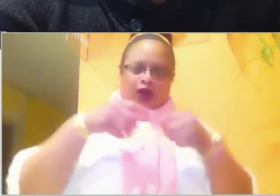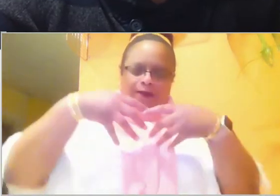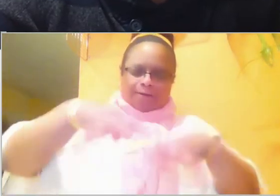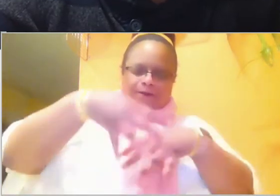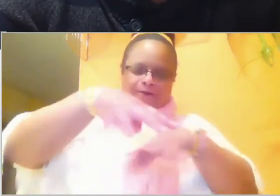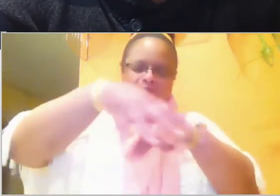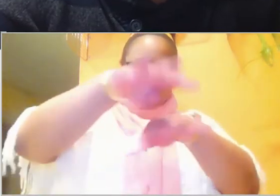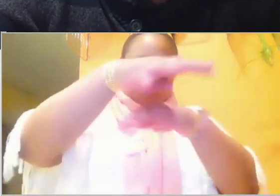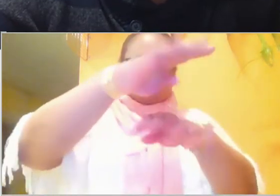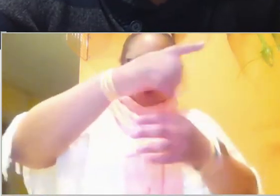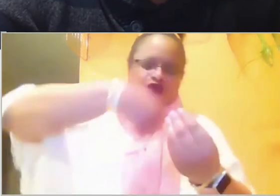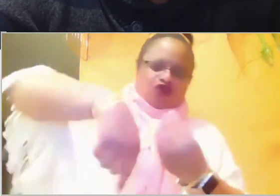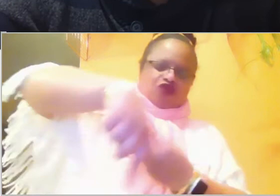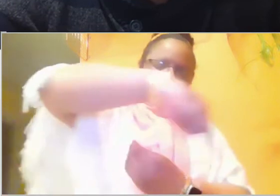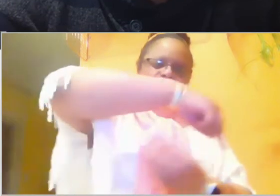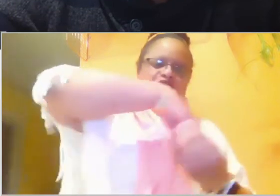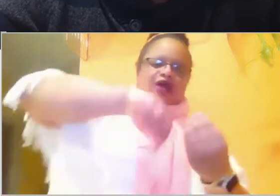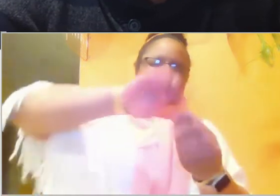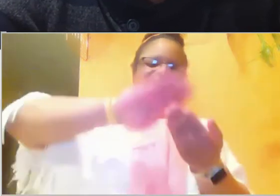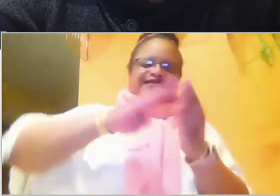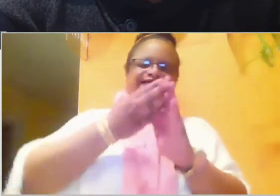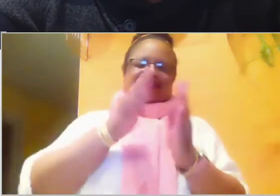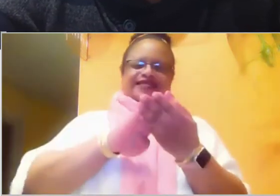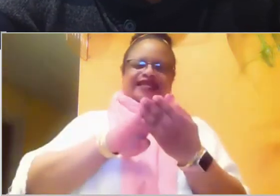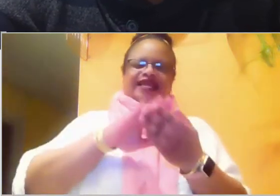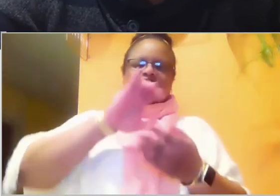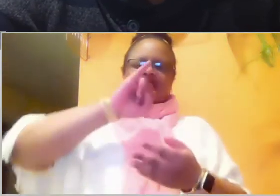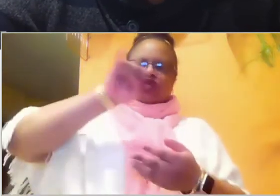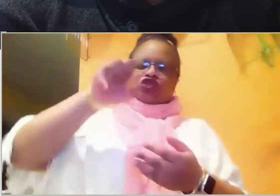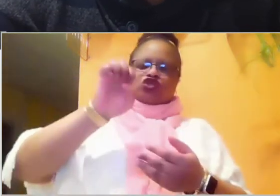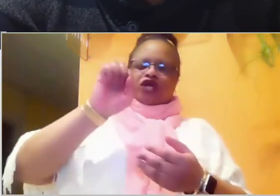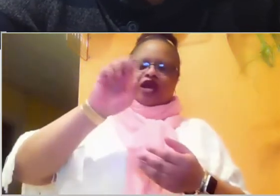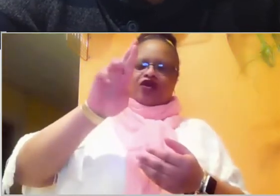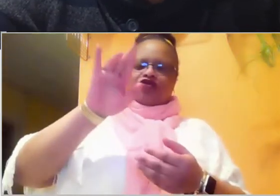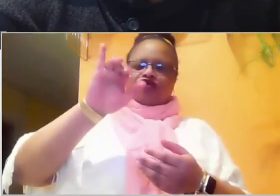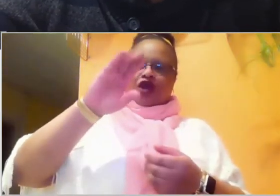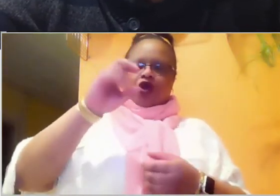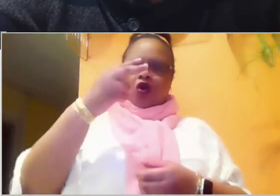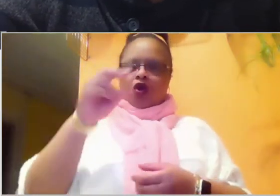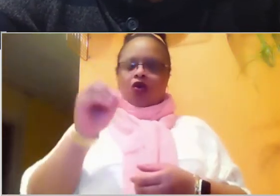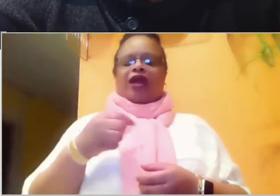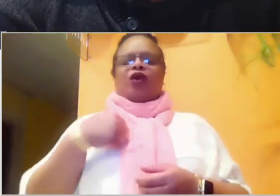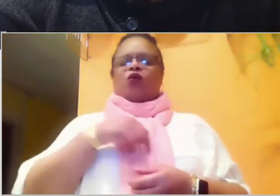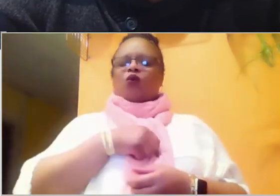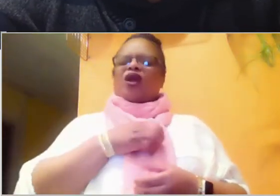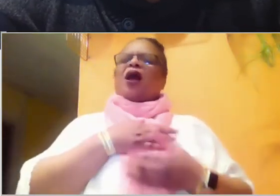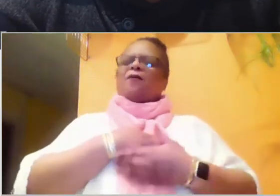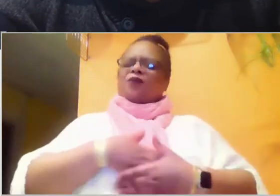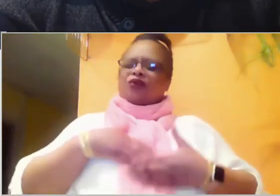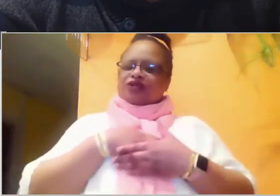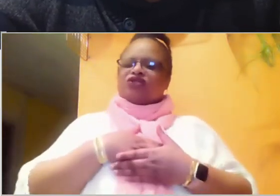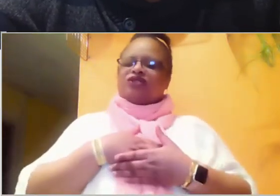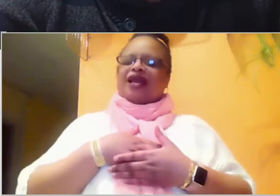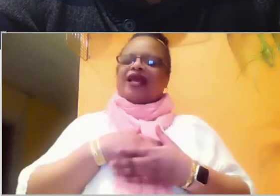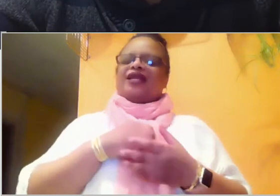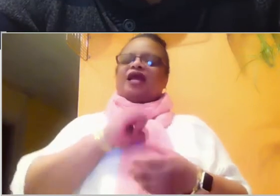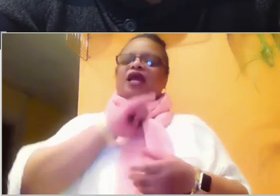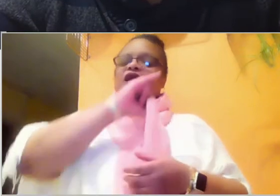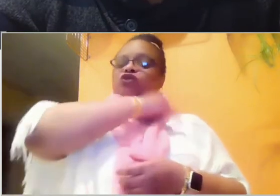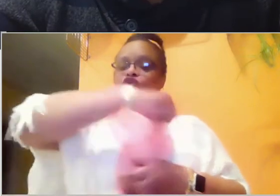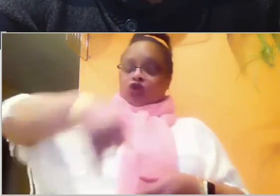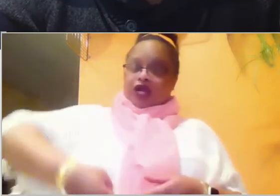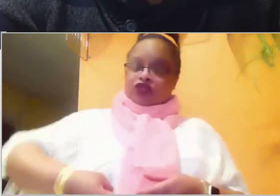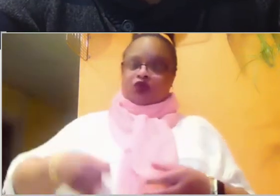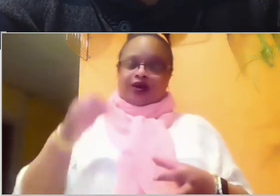we just appreciate his example of faithfulness, of wanting to do whatever it is to please you and wanting